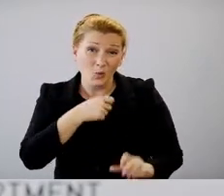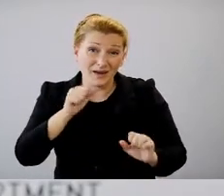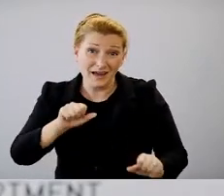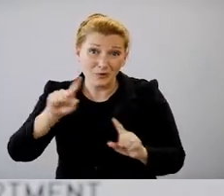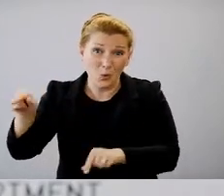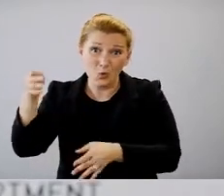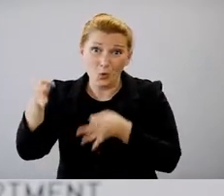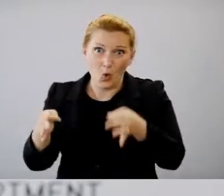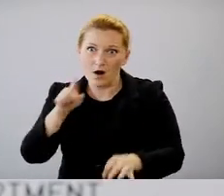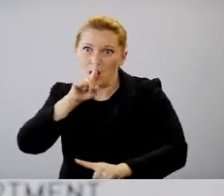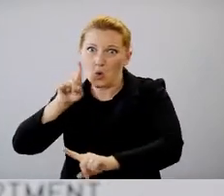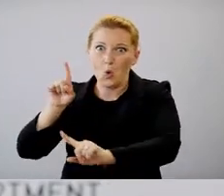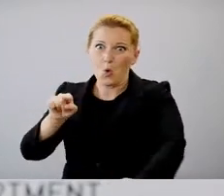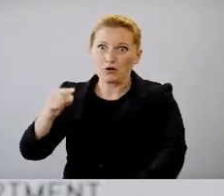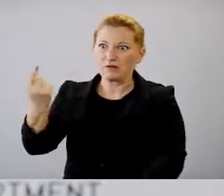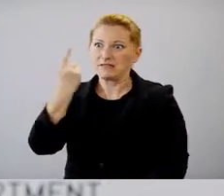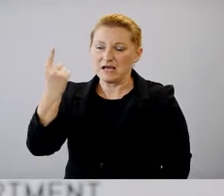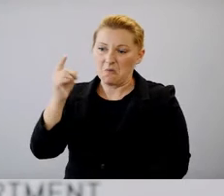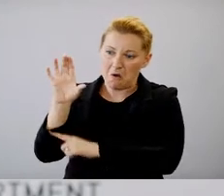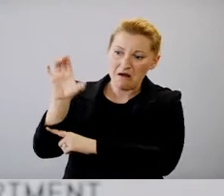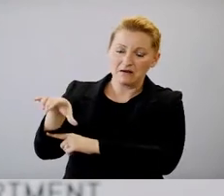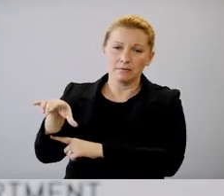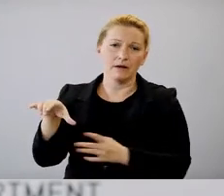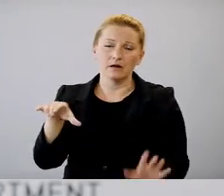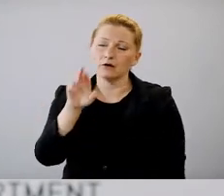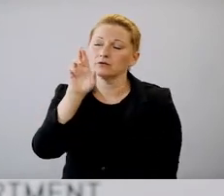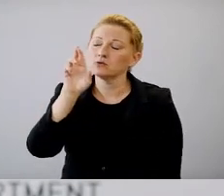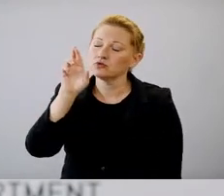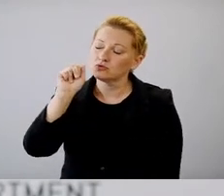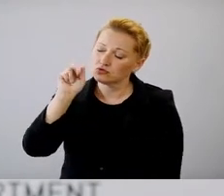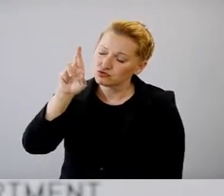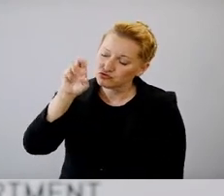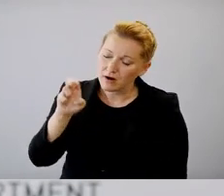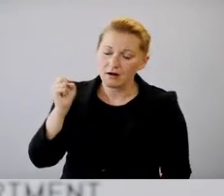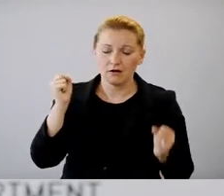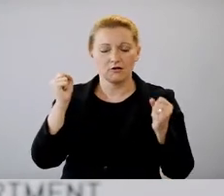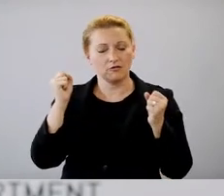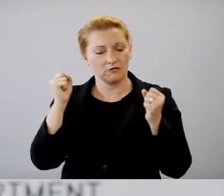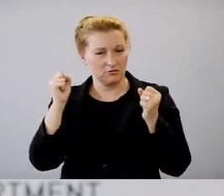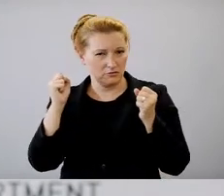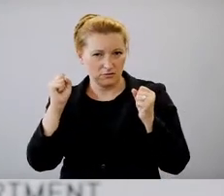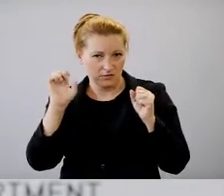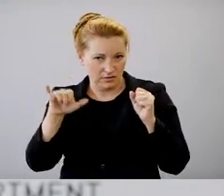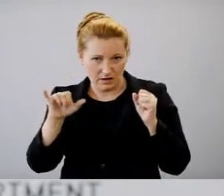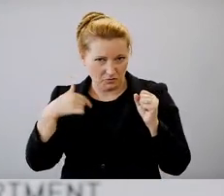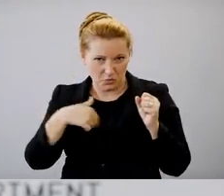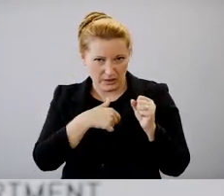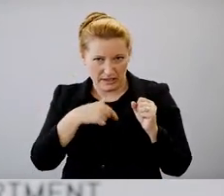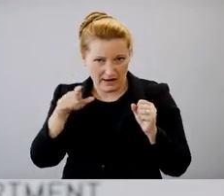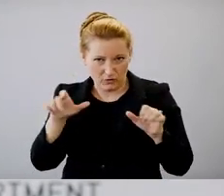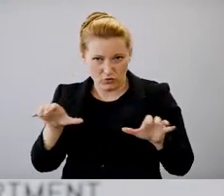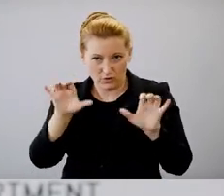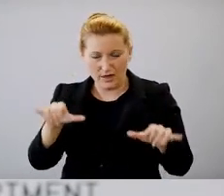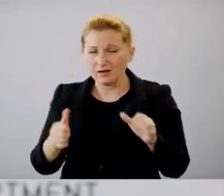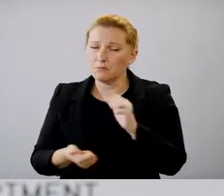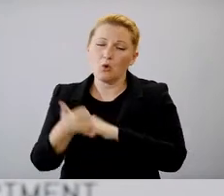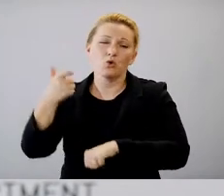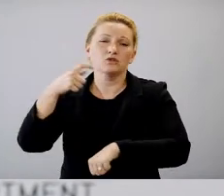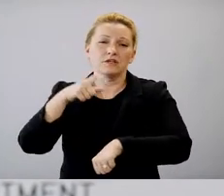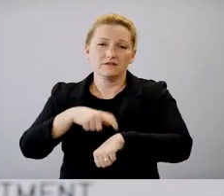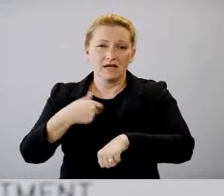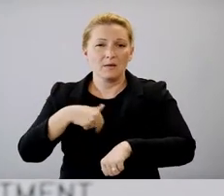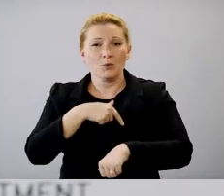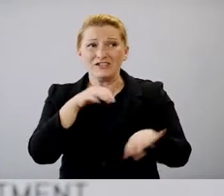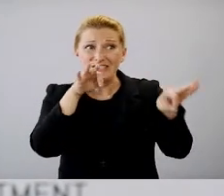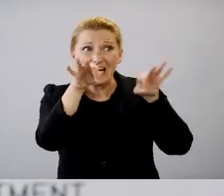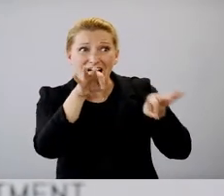order somebody and it has been very rare the number of times, um, that we have ever had to do that. Most of the time we can get people